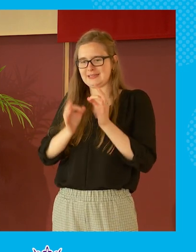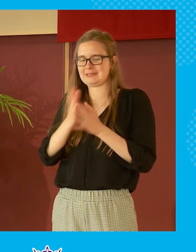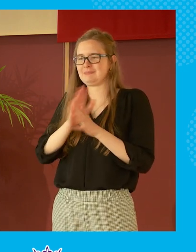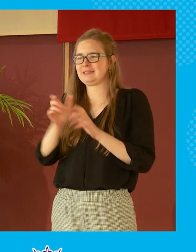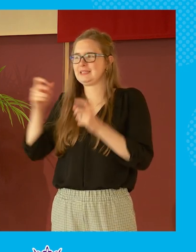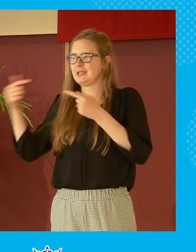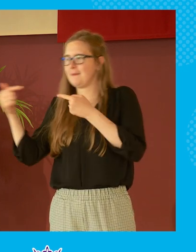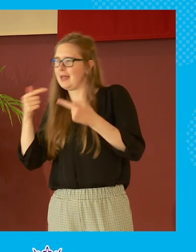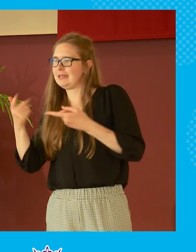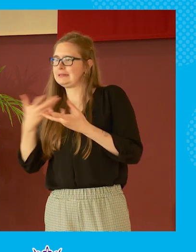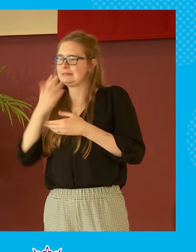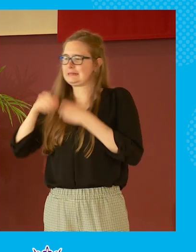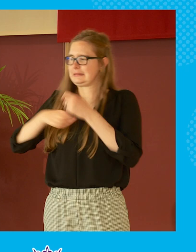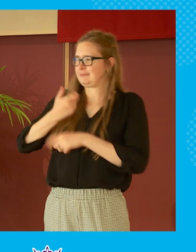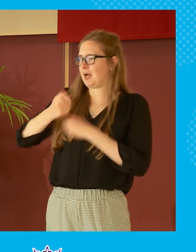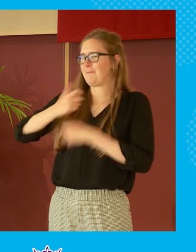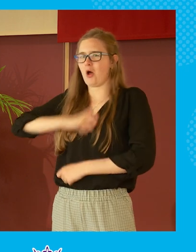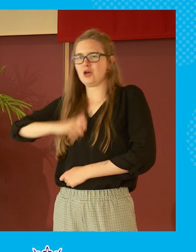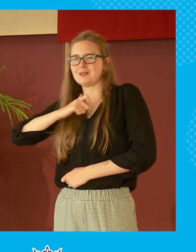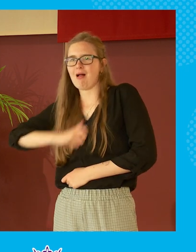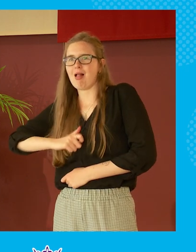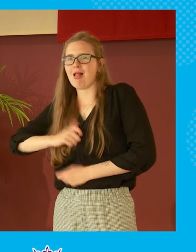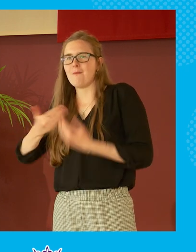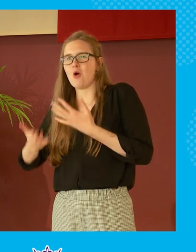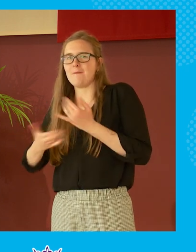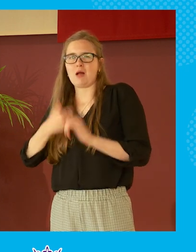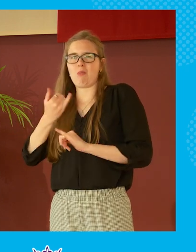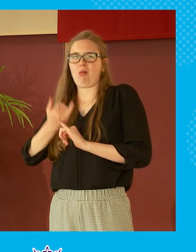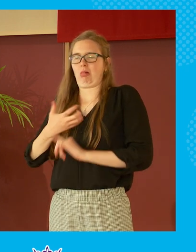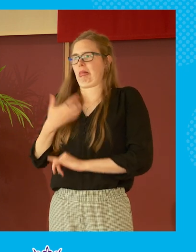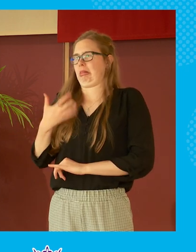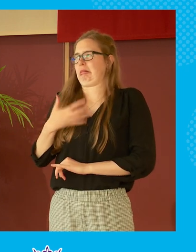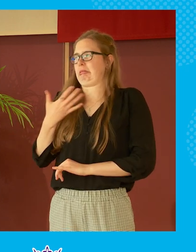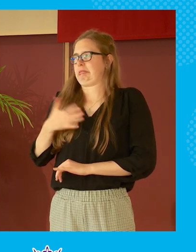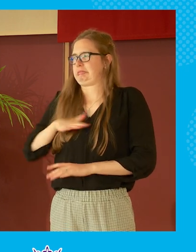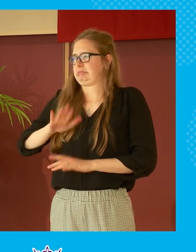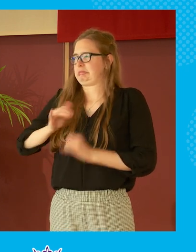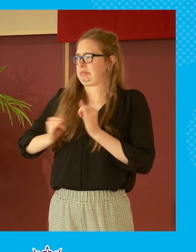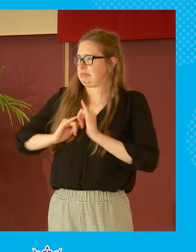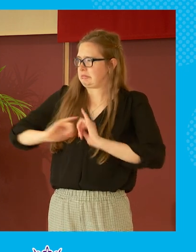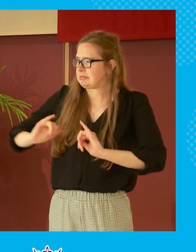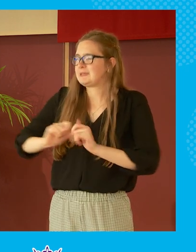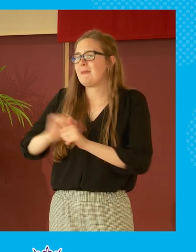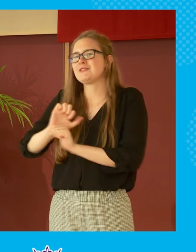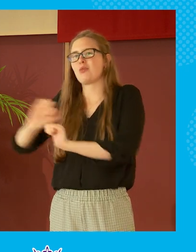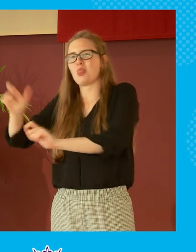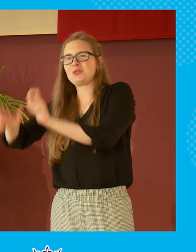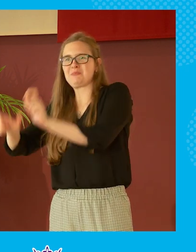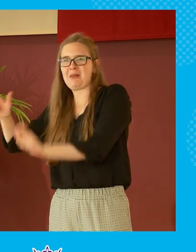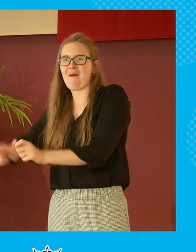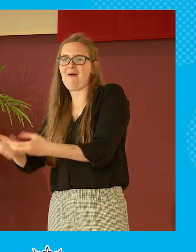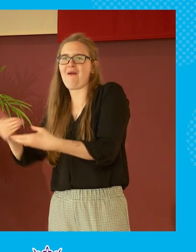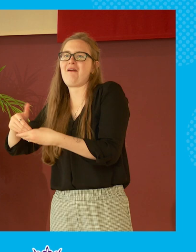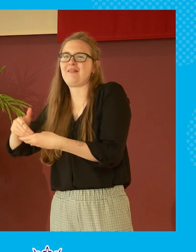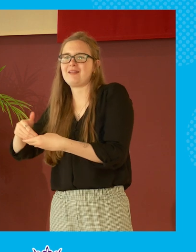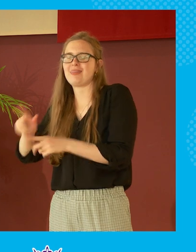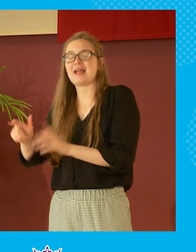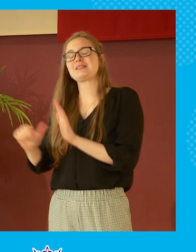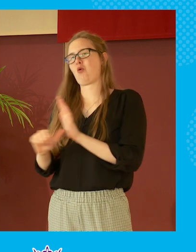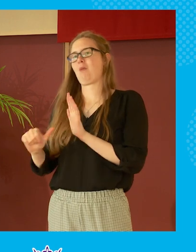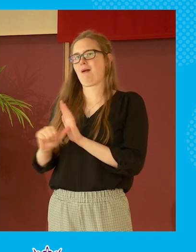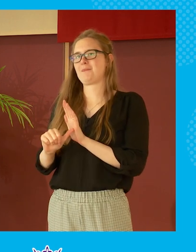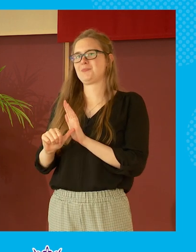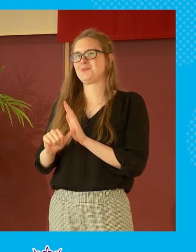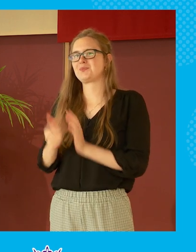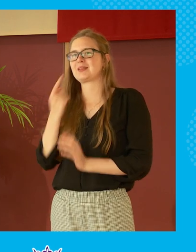make the debate the more personal you can make it the more unpleasant you can make it the better it is for them and that is that is hugely problematic